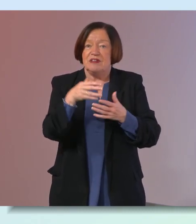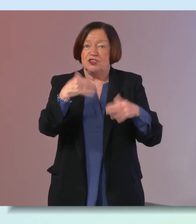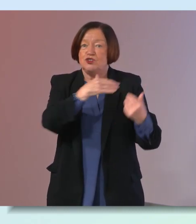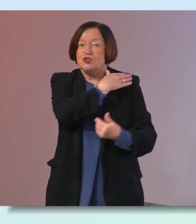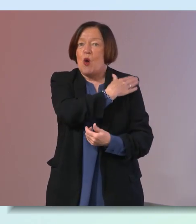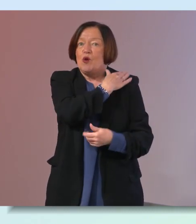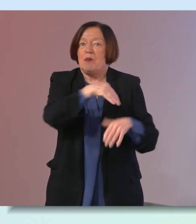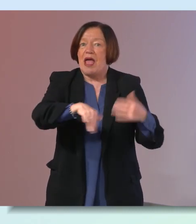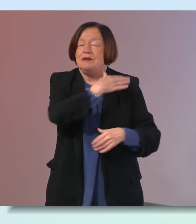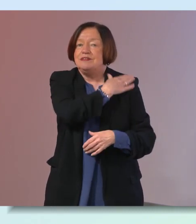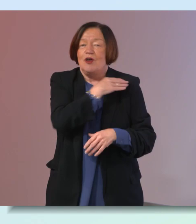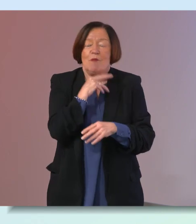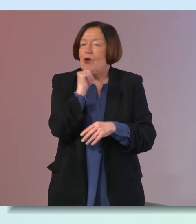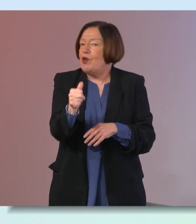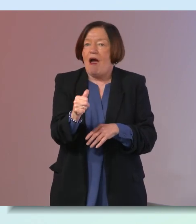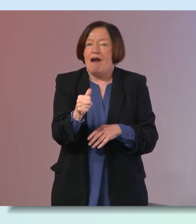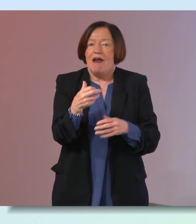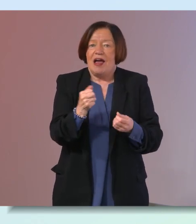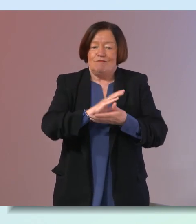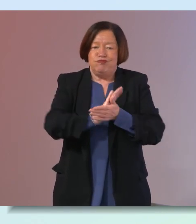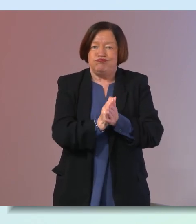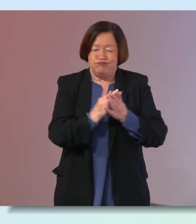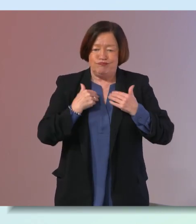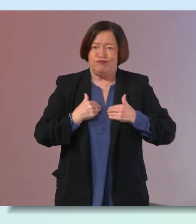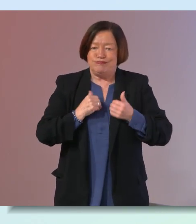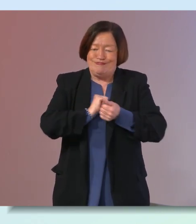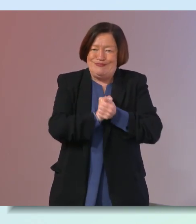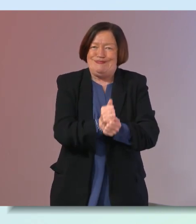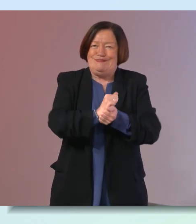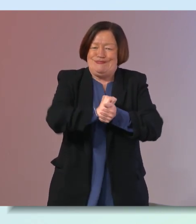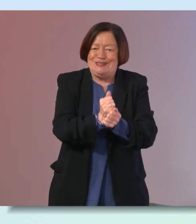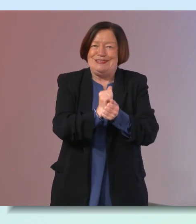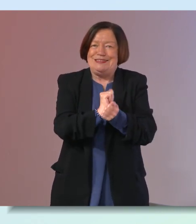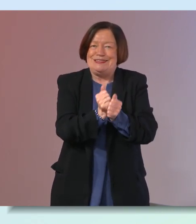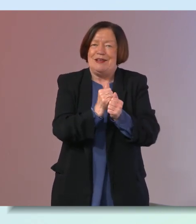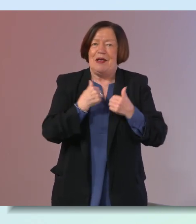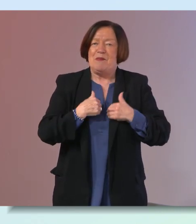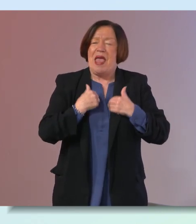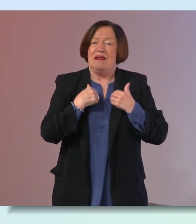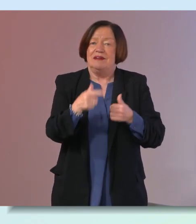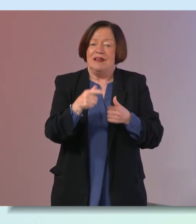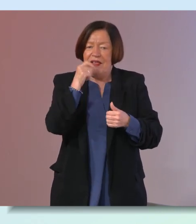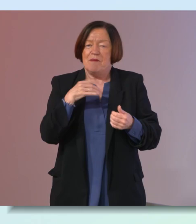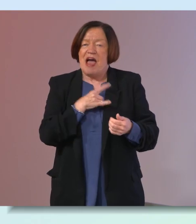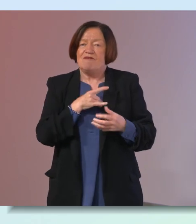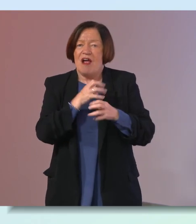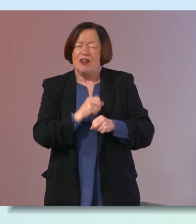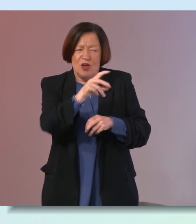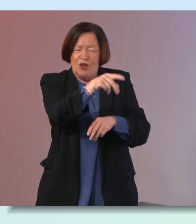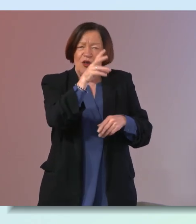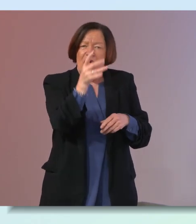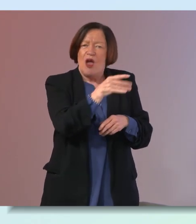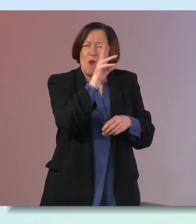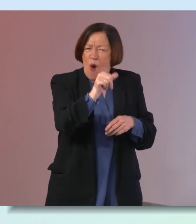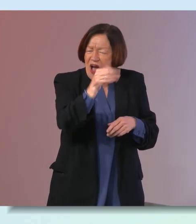pain but they won't have crushing central chest pain that we would usually equate to i'm having a heart attack why do you think